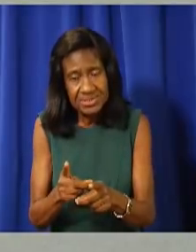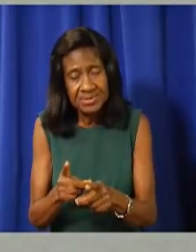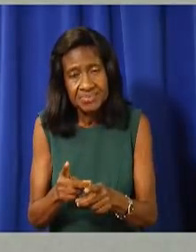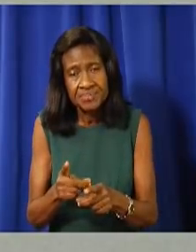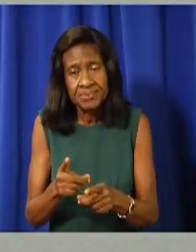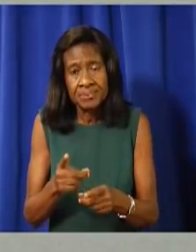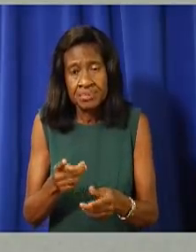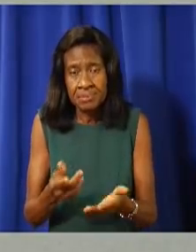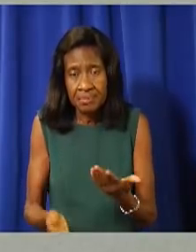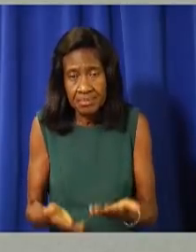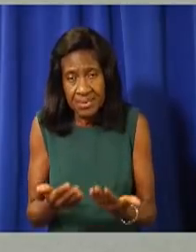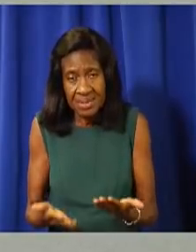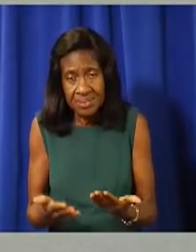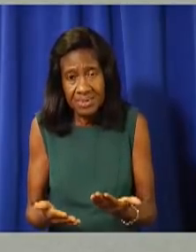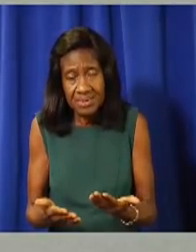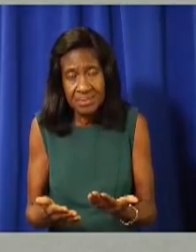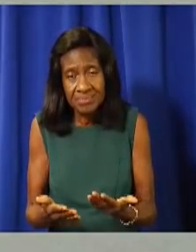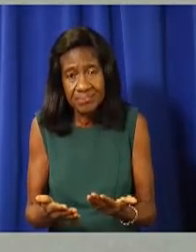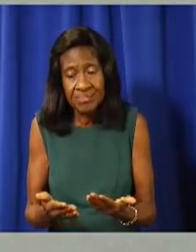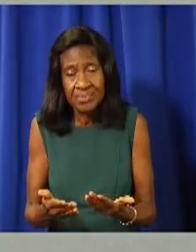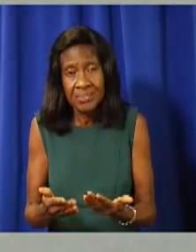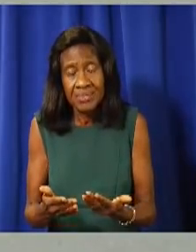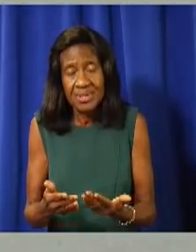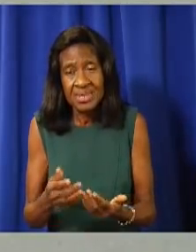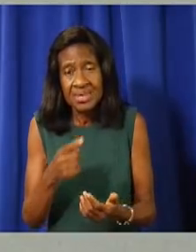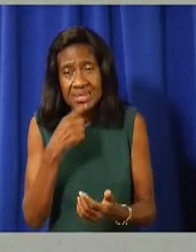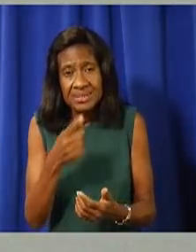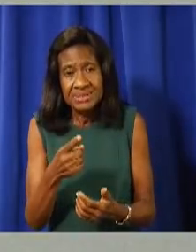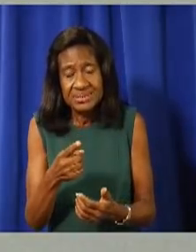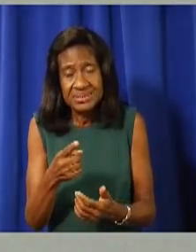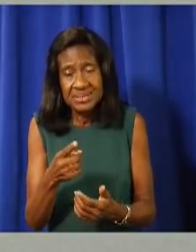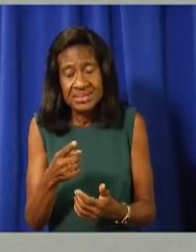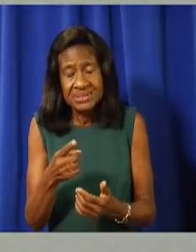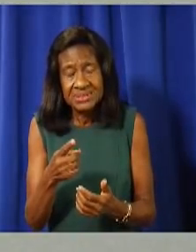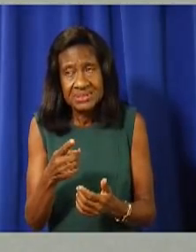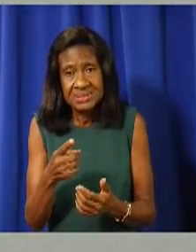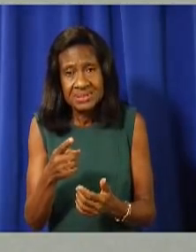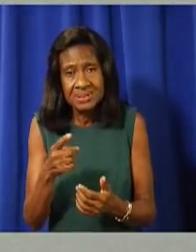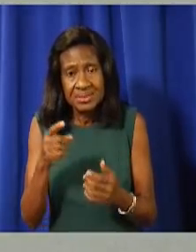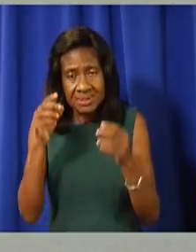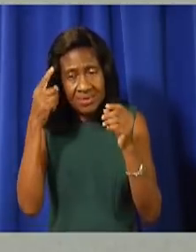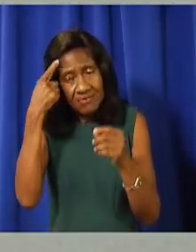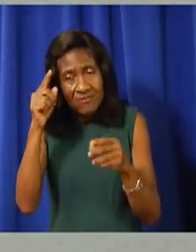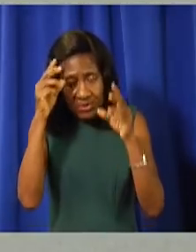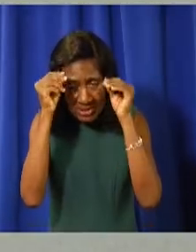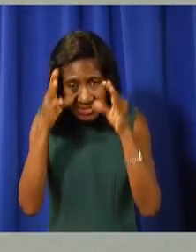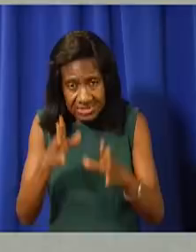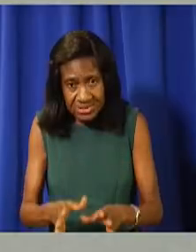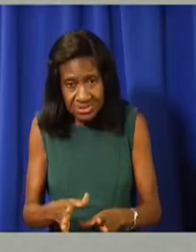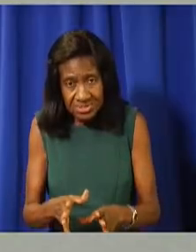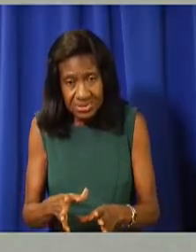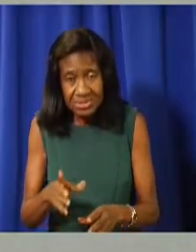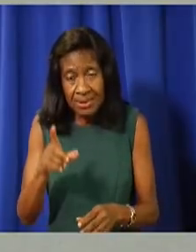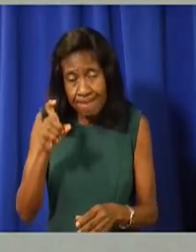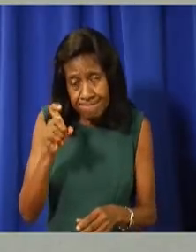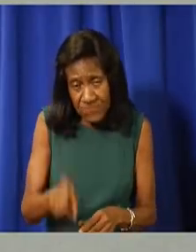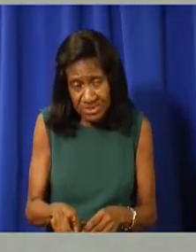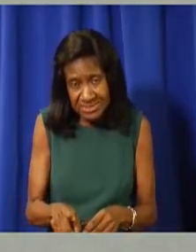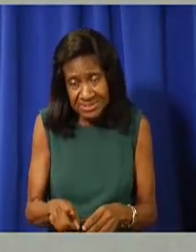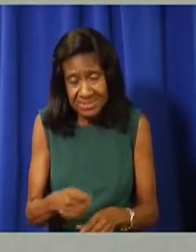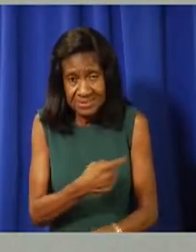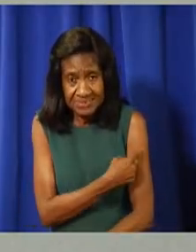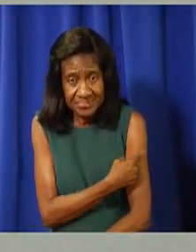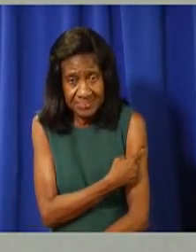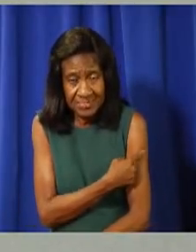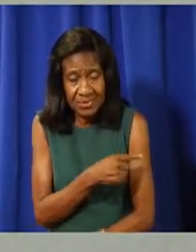mandating vaccines for those who are educating our children and for those on the front line. Many countries